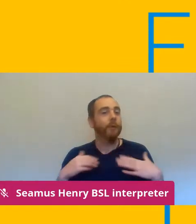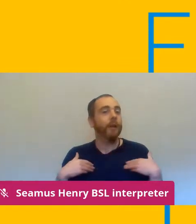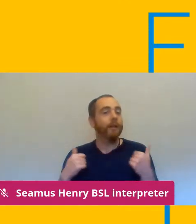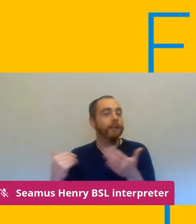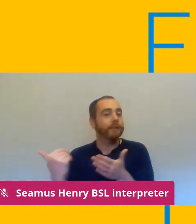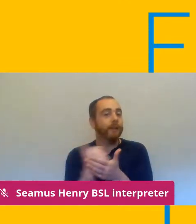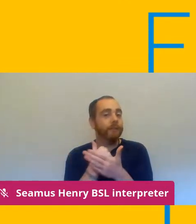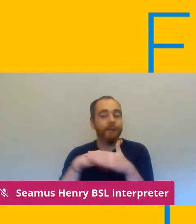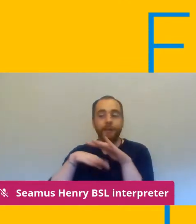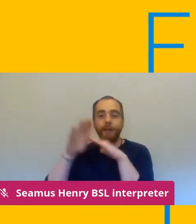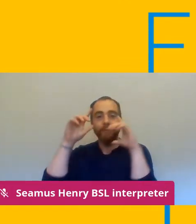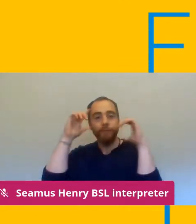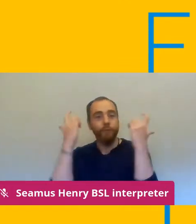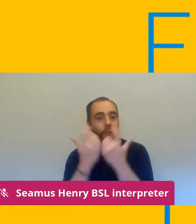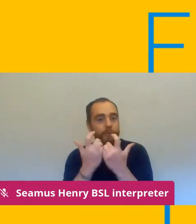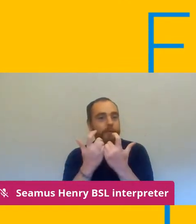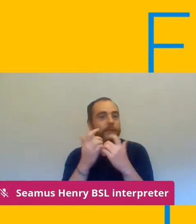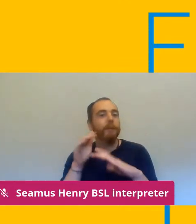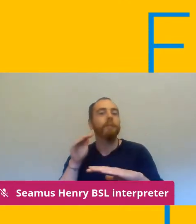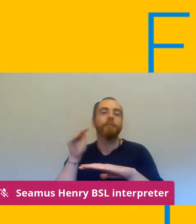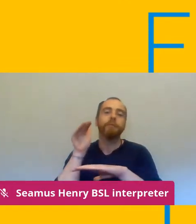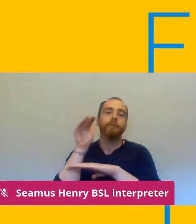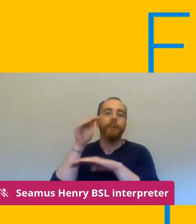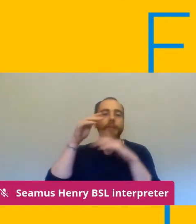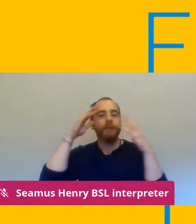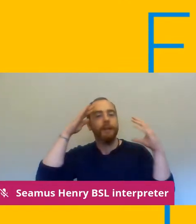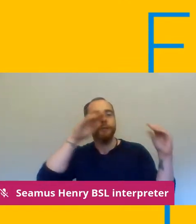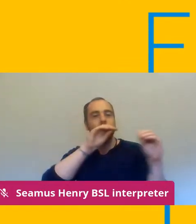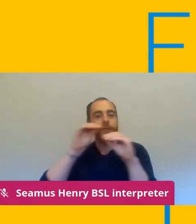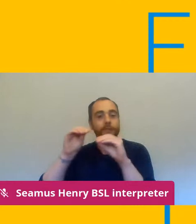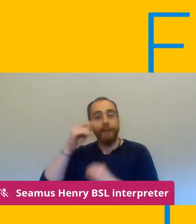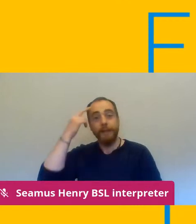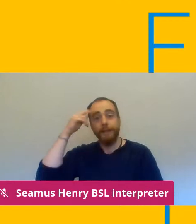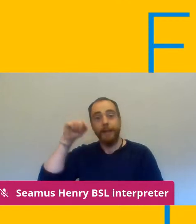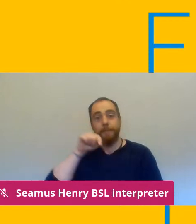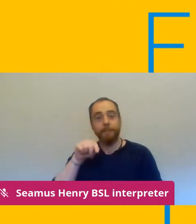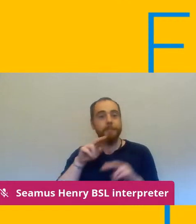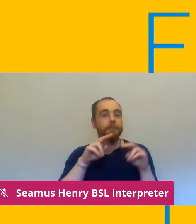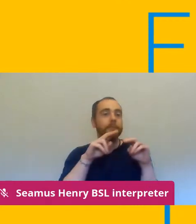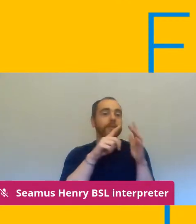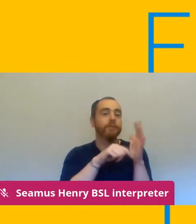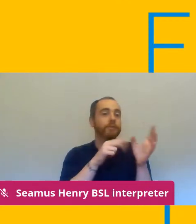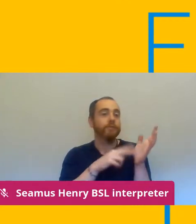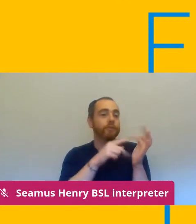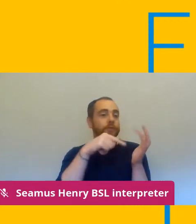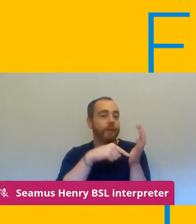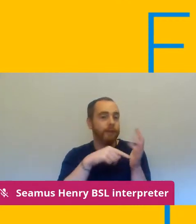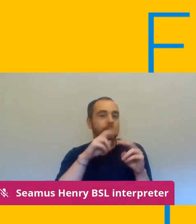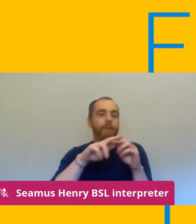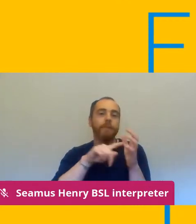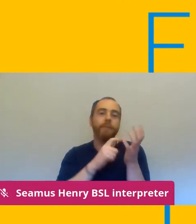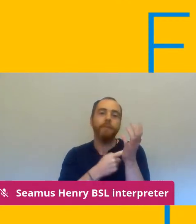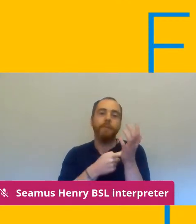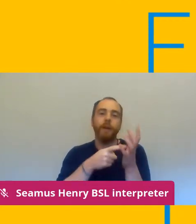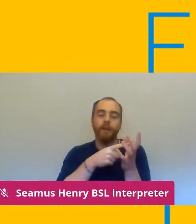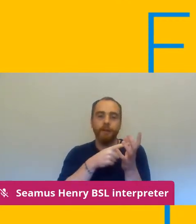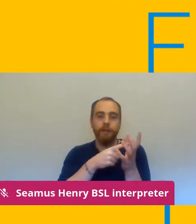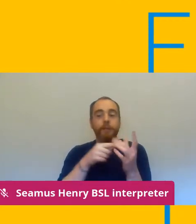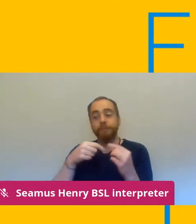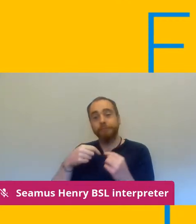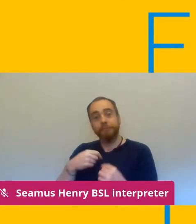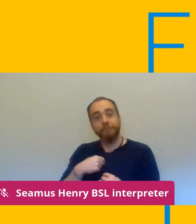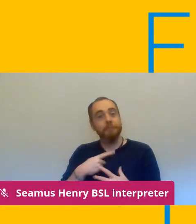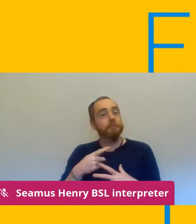Janet Farrow. I am a president-elect of UCU and I also work in a further education college